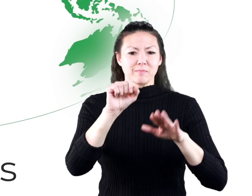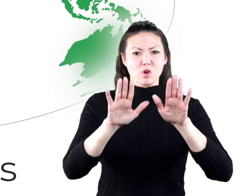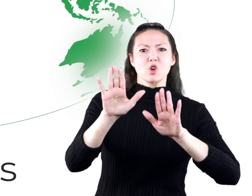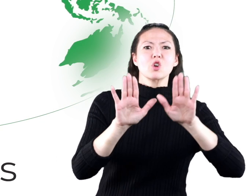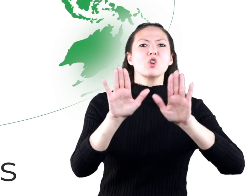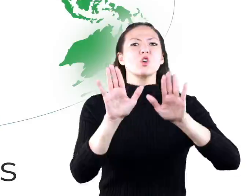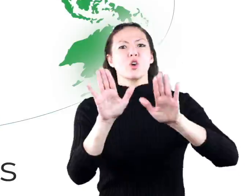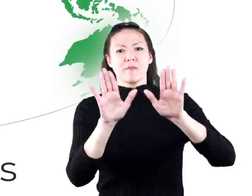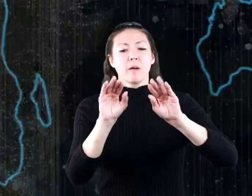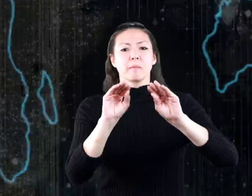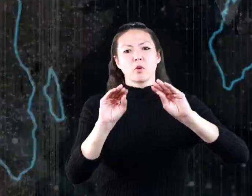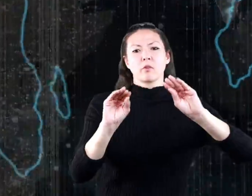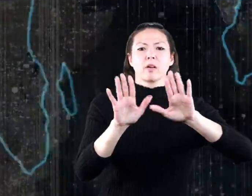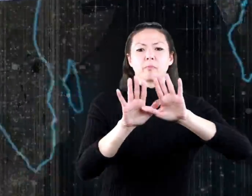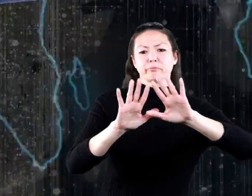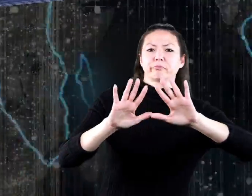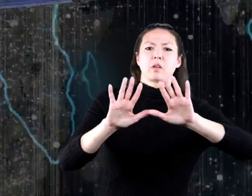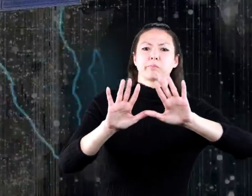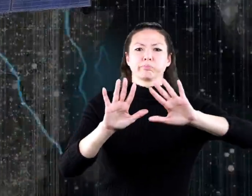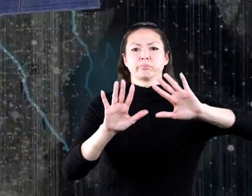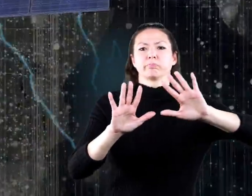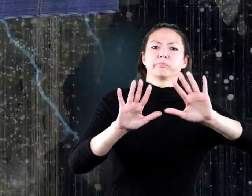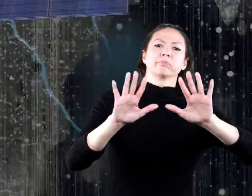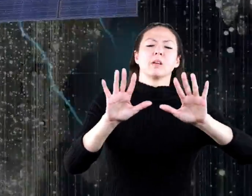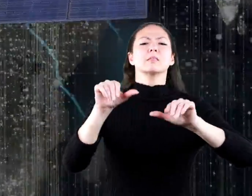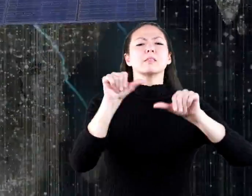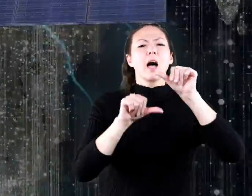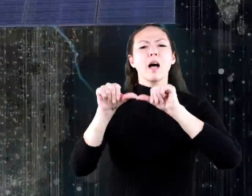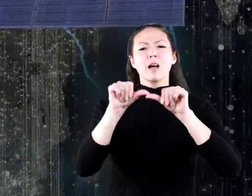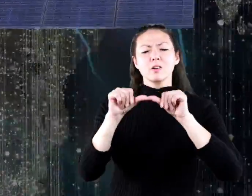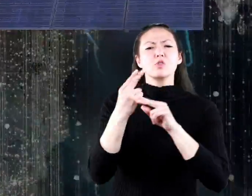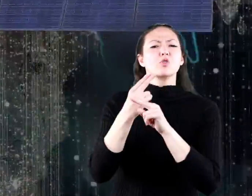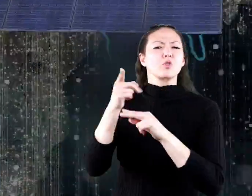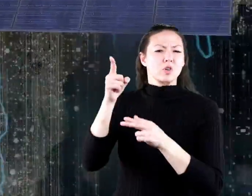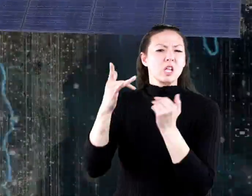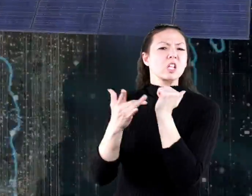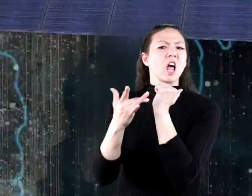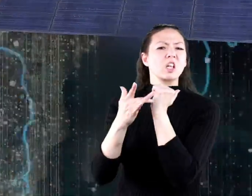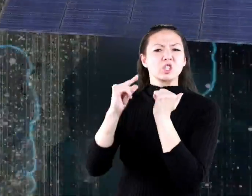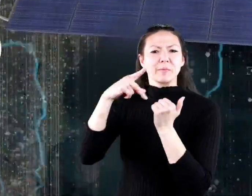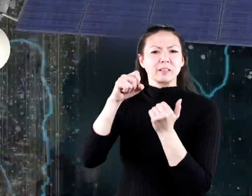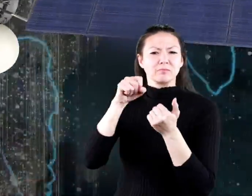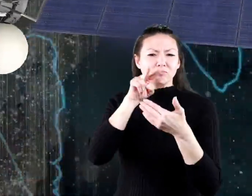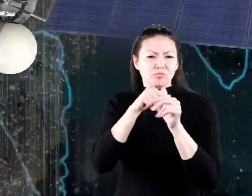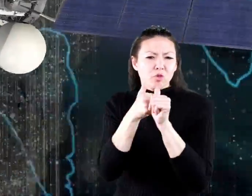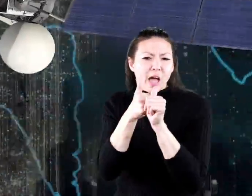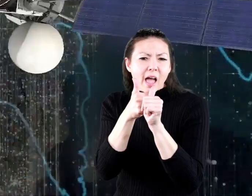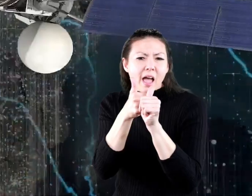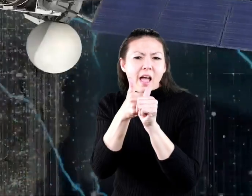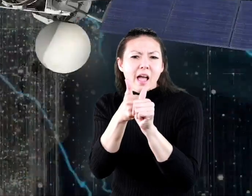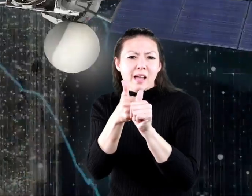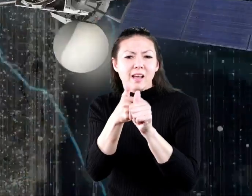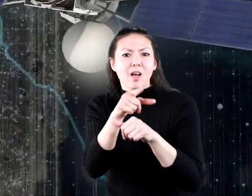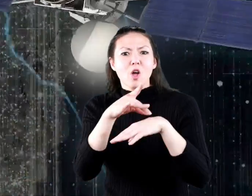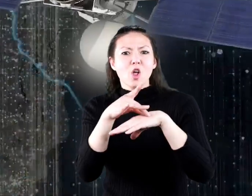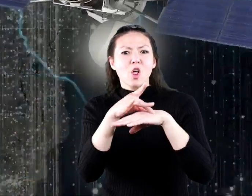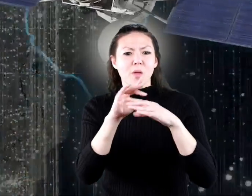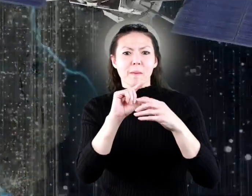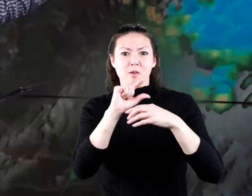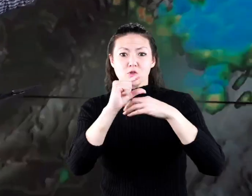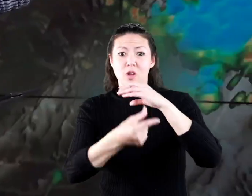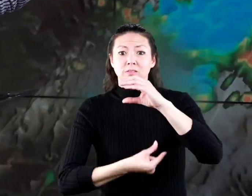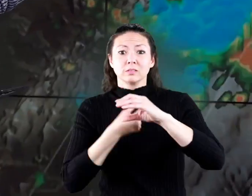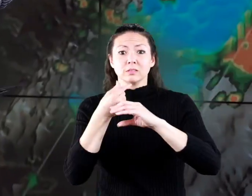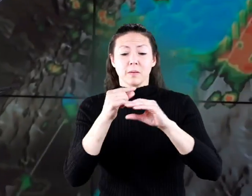earth's crust around these days scientists are using gps technology to track the way the earth's crust is moving